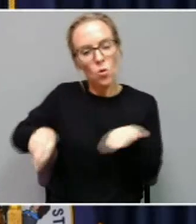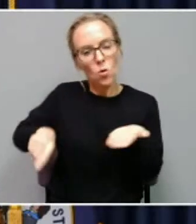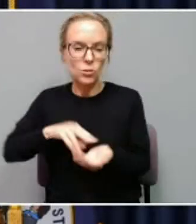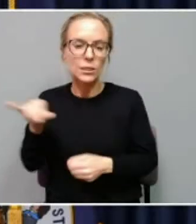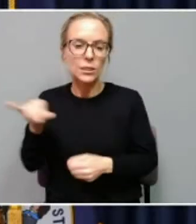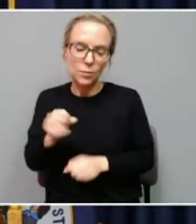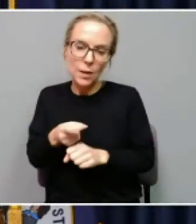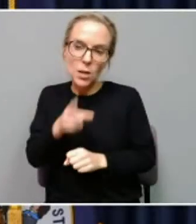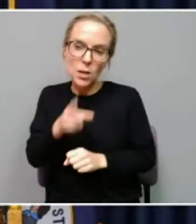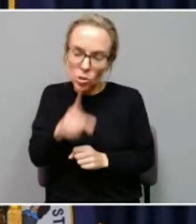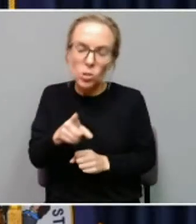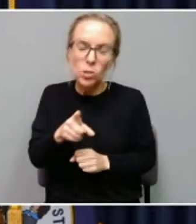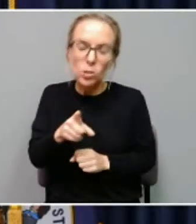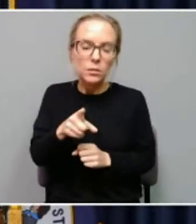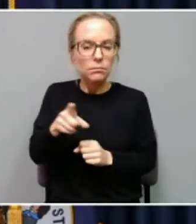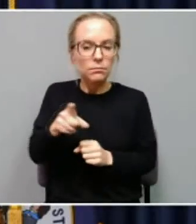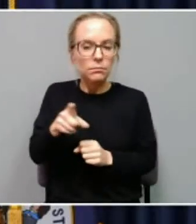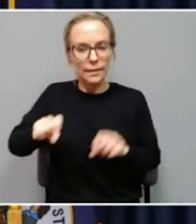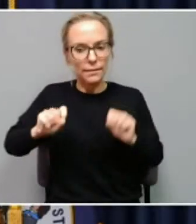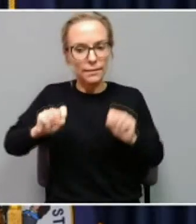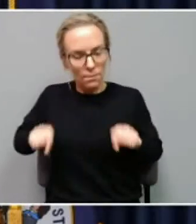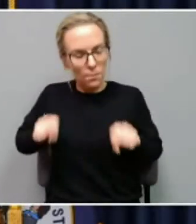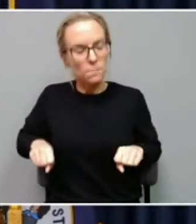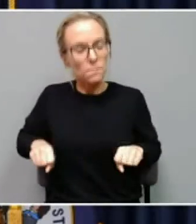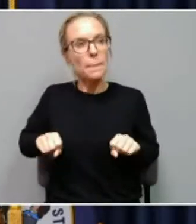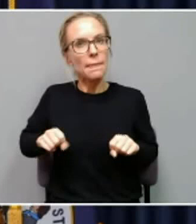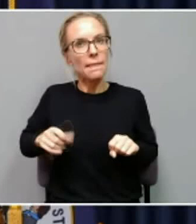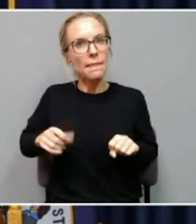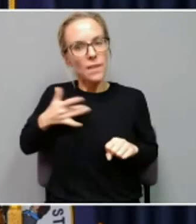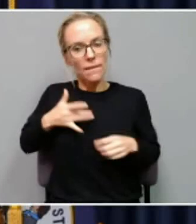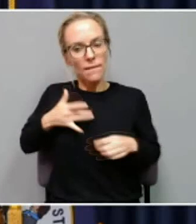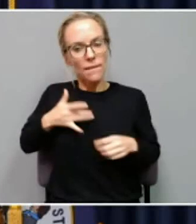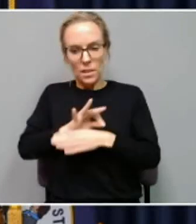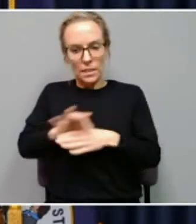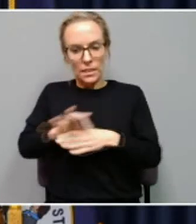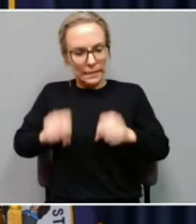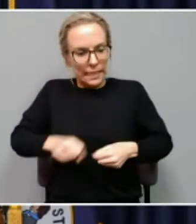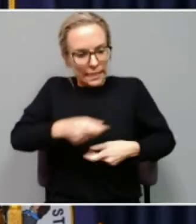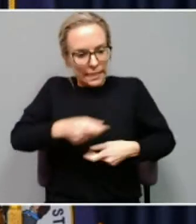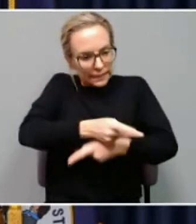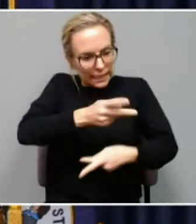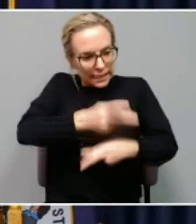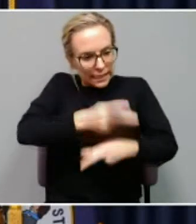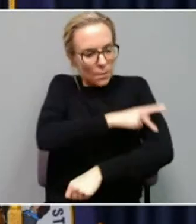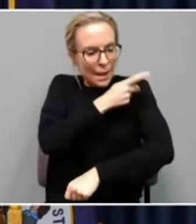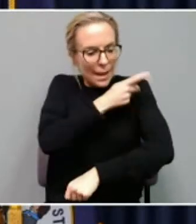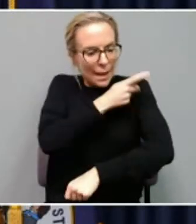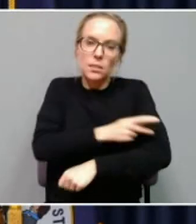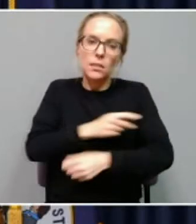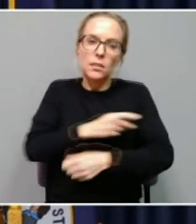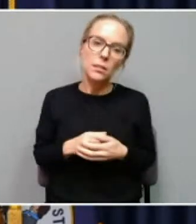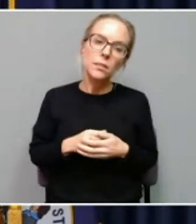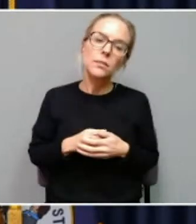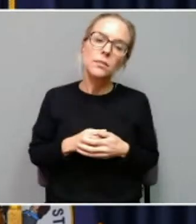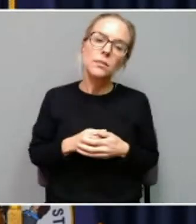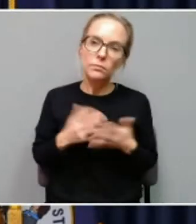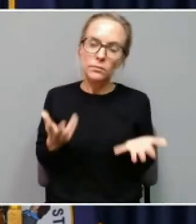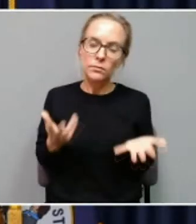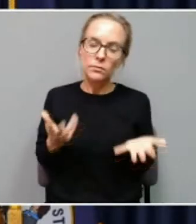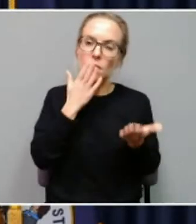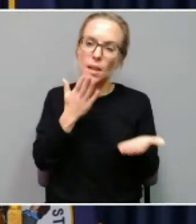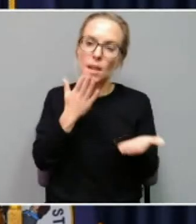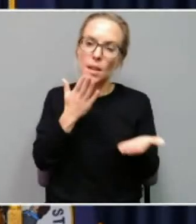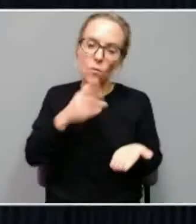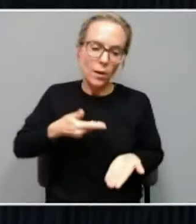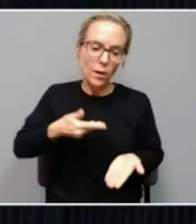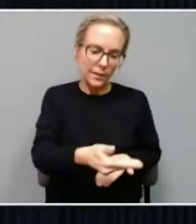that they're capable and feel functional, that they can take care of our patients. So thank you all for having me. I